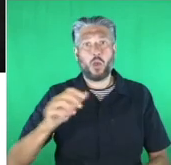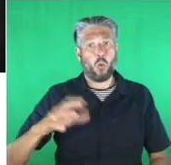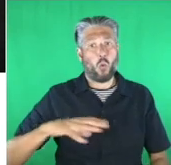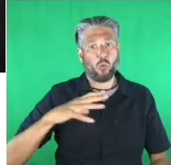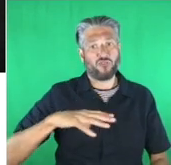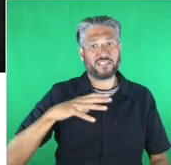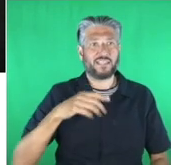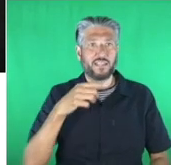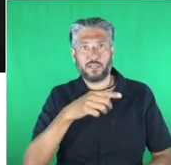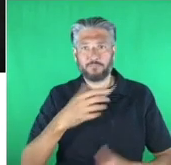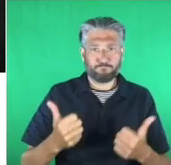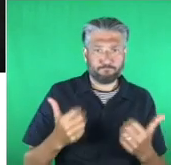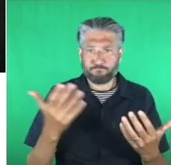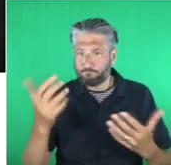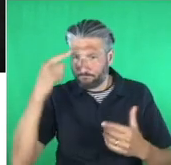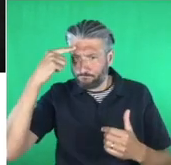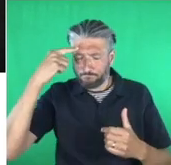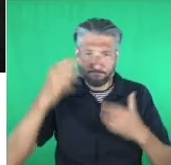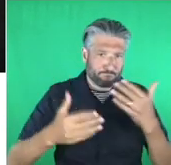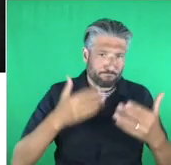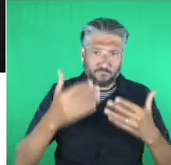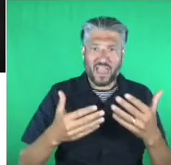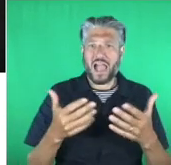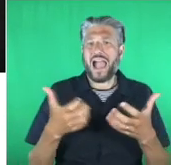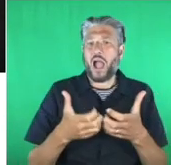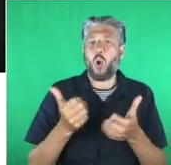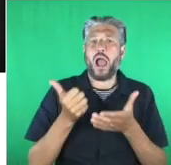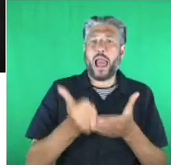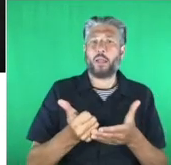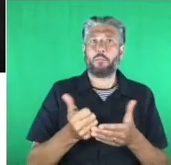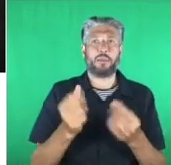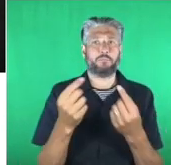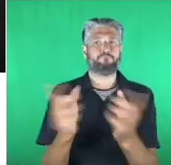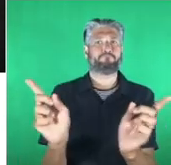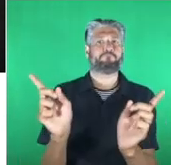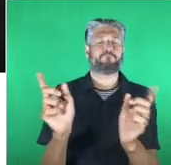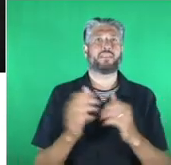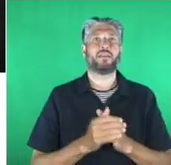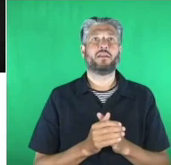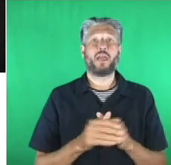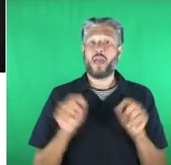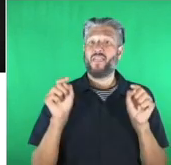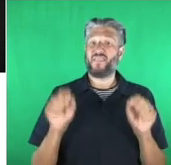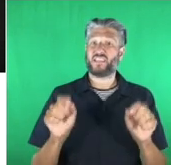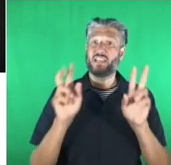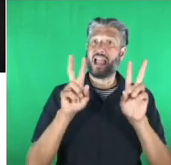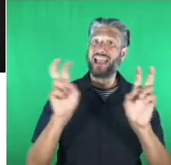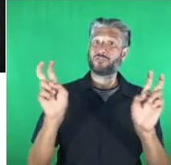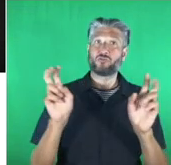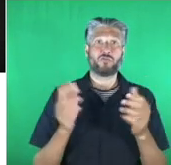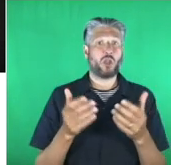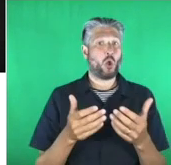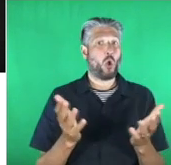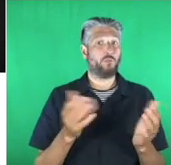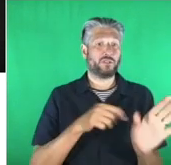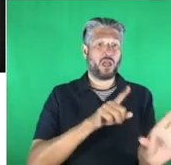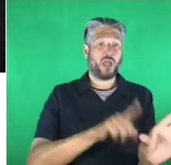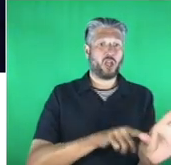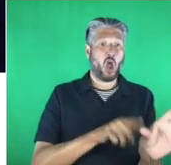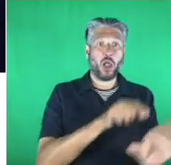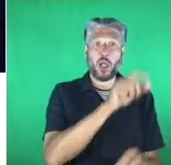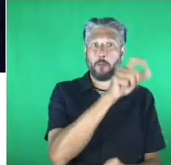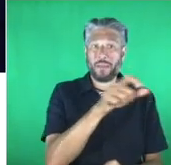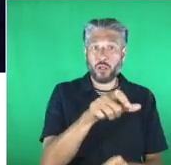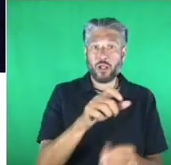to good use in helping others this category is open to any young person or group of young people aged between 8 and 18.